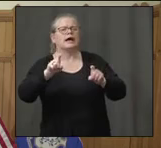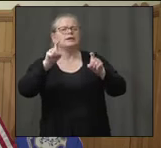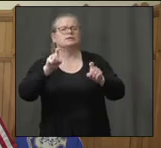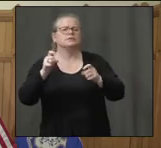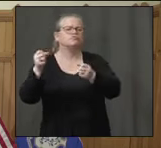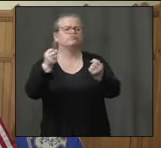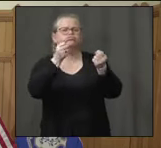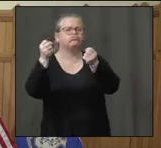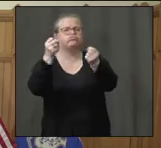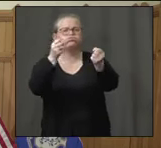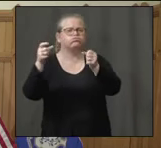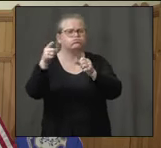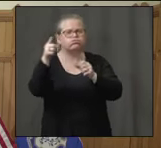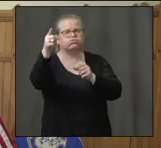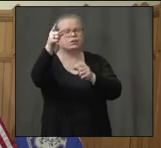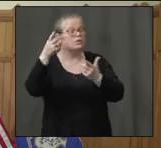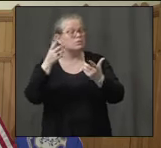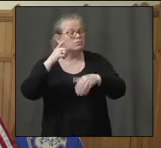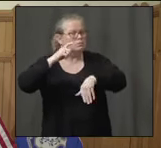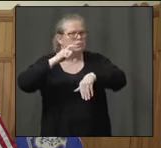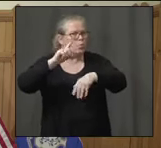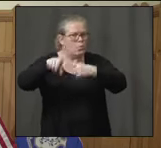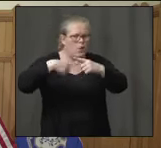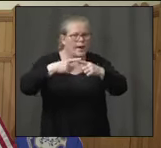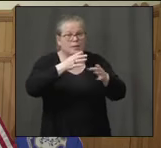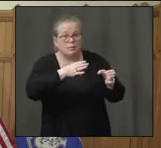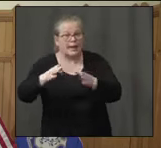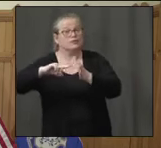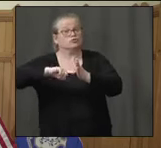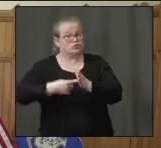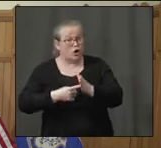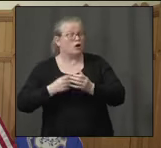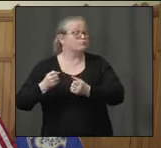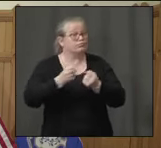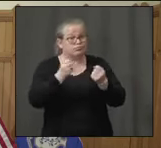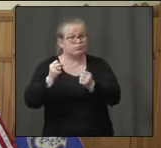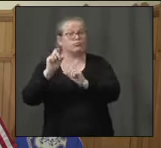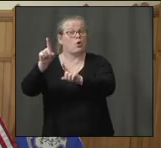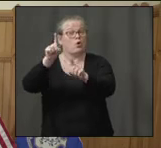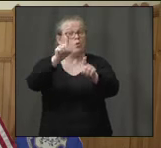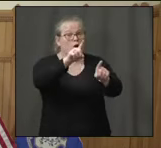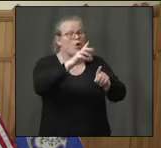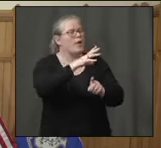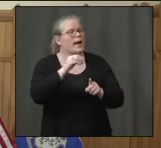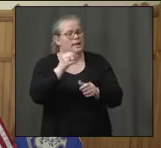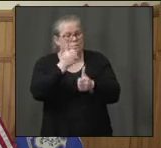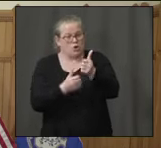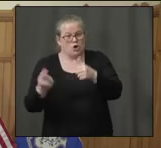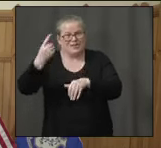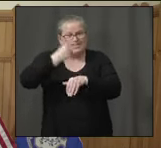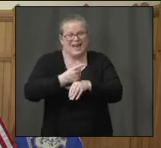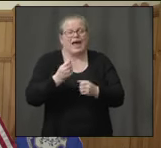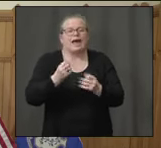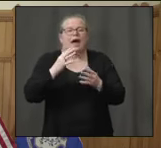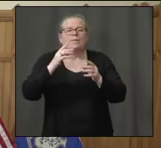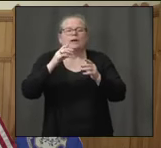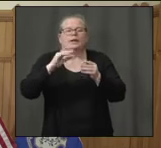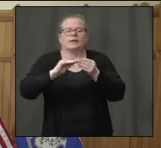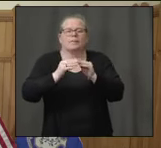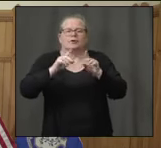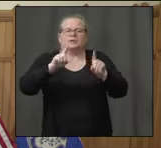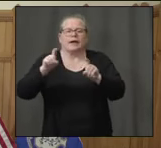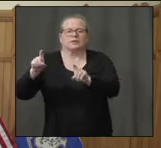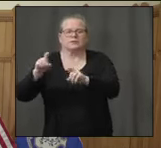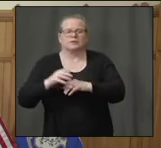be out on the roads? How many are there and what's the number of tests they'll be able to do per day? Got that, Jeff.